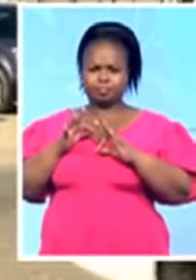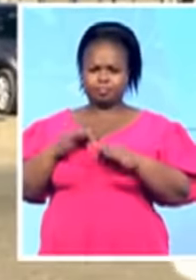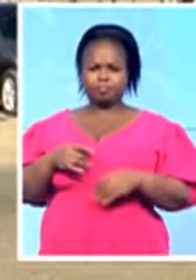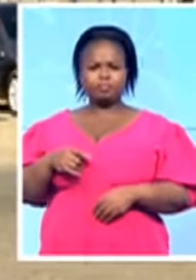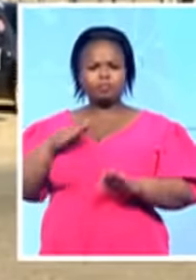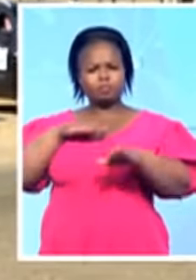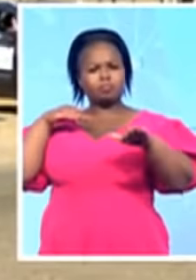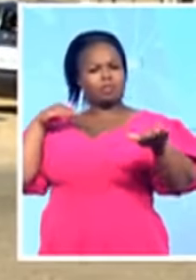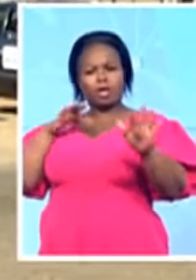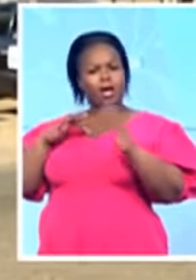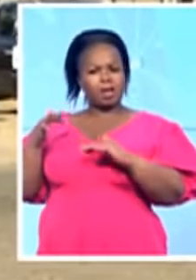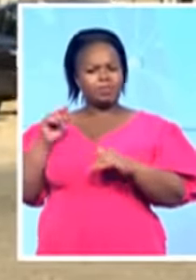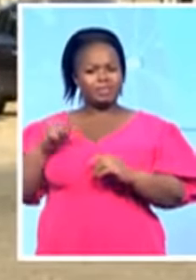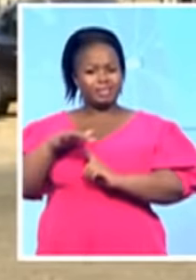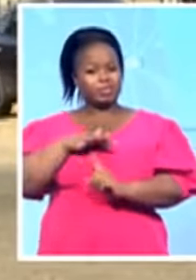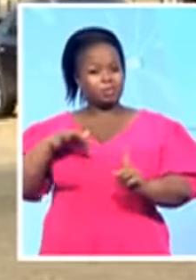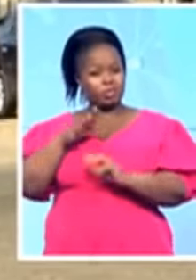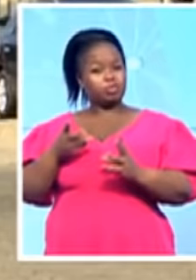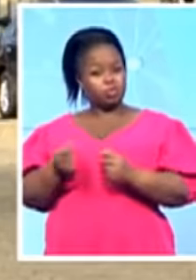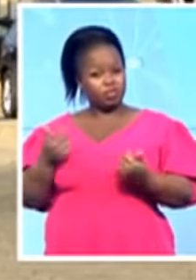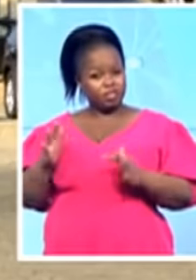been sorted out, because that was a worrying factor.